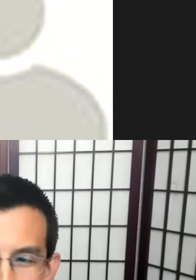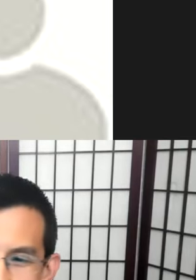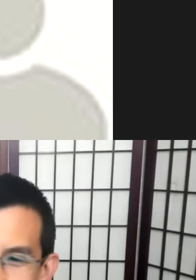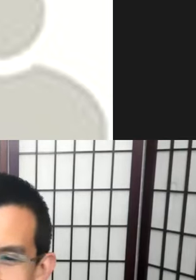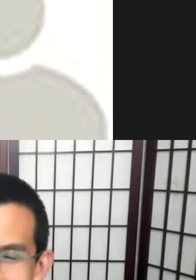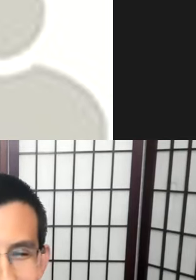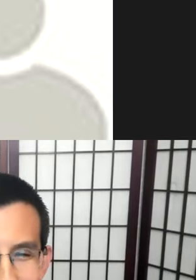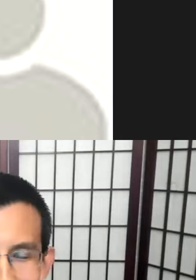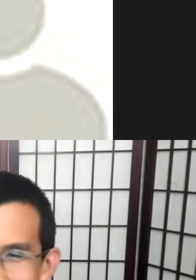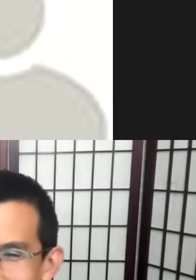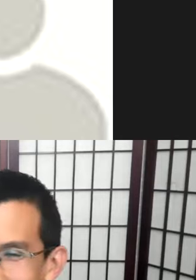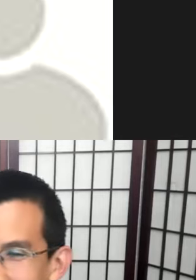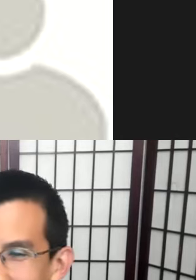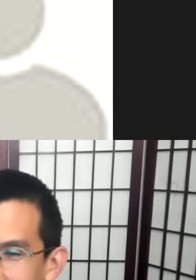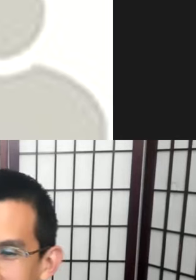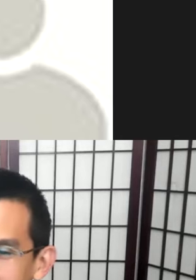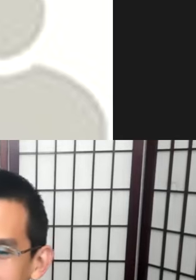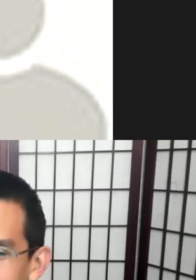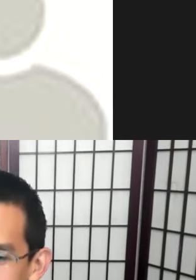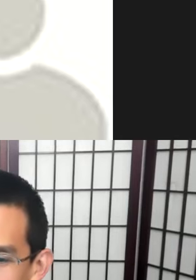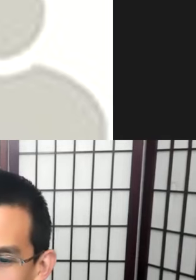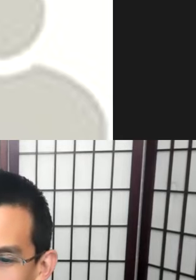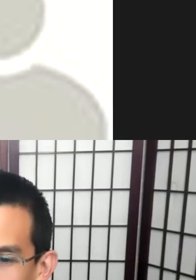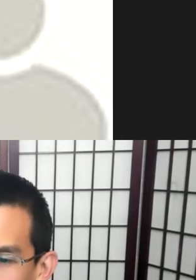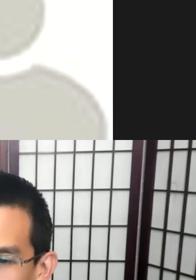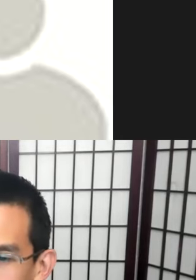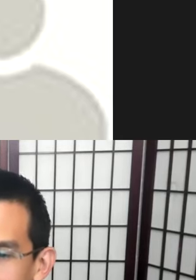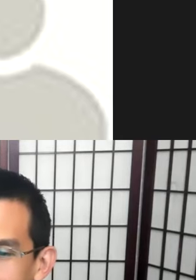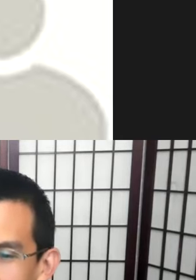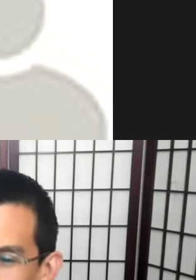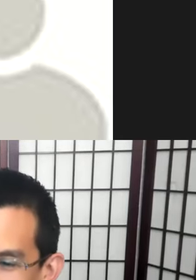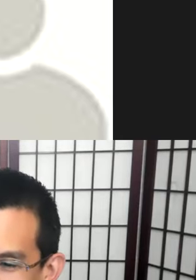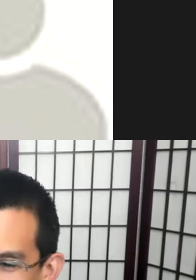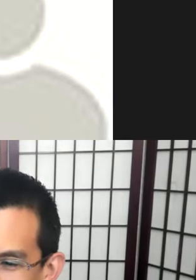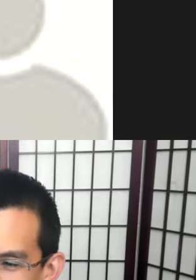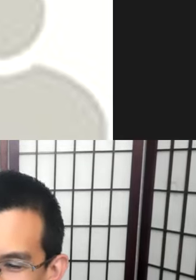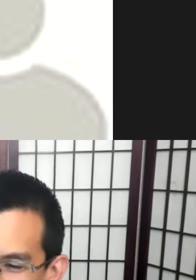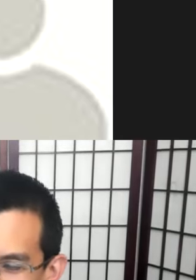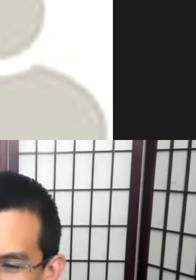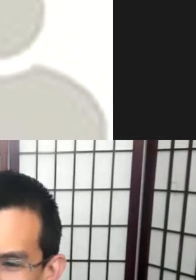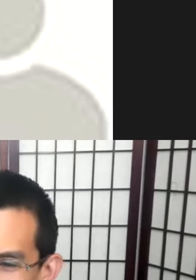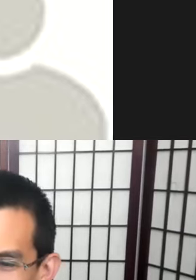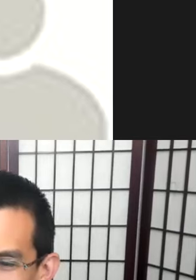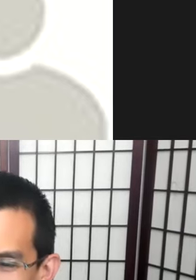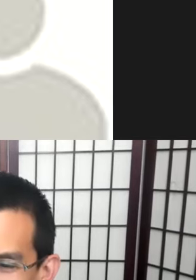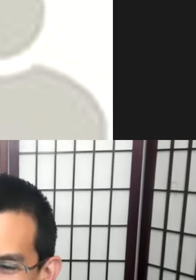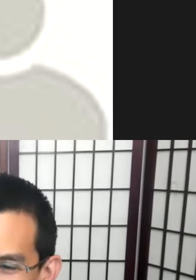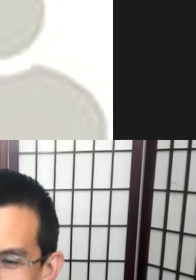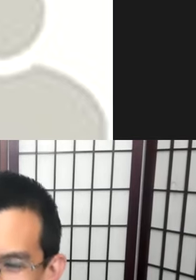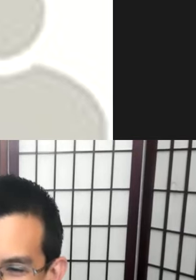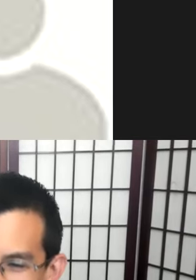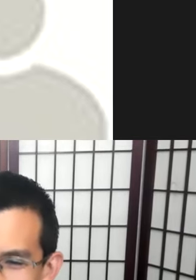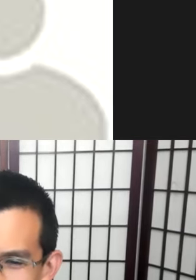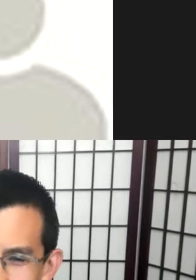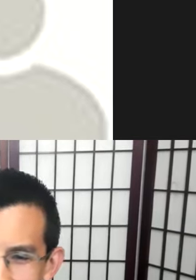they all look interesting. All right, then Elena's question has risen to the top through uploading. So I'll ask that she says, talking